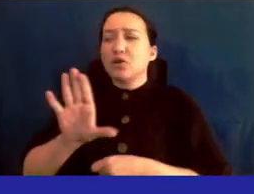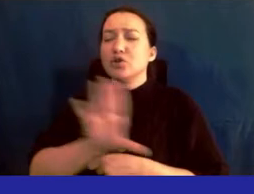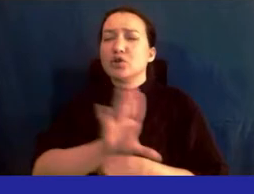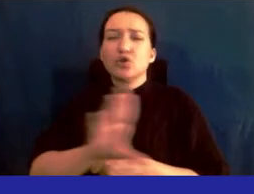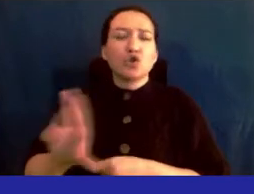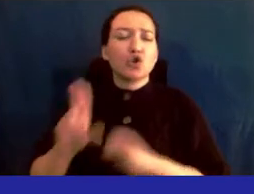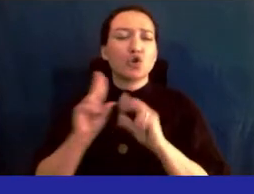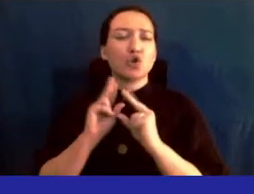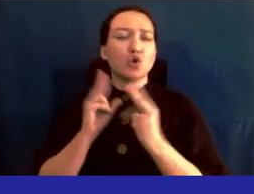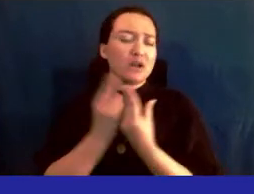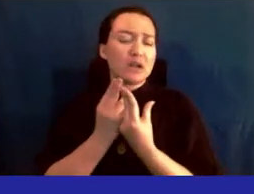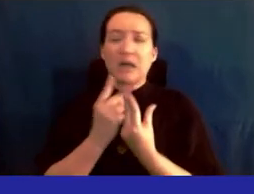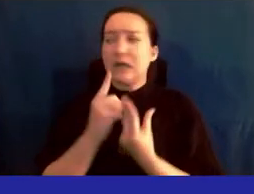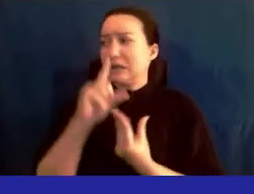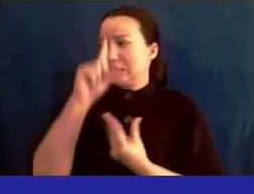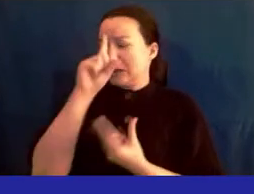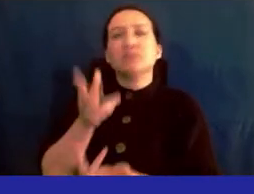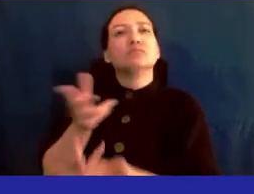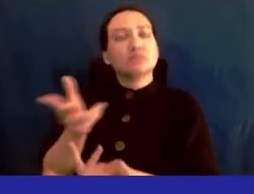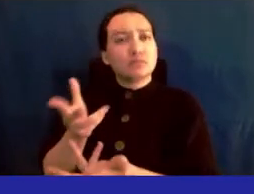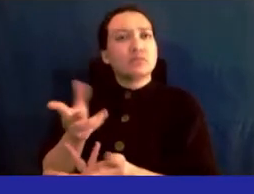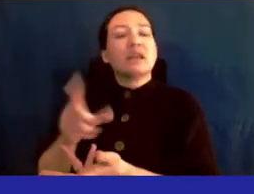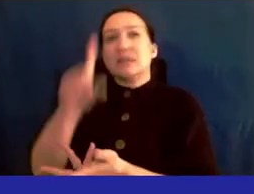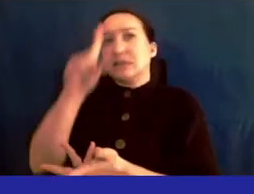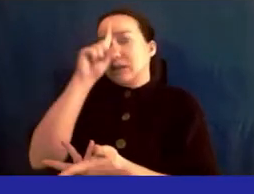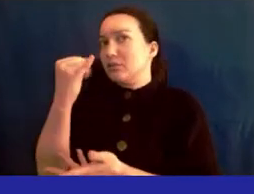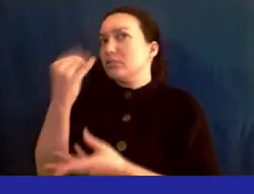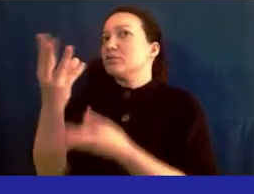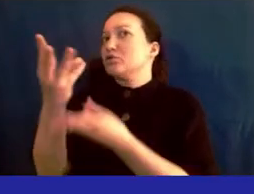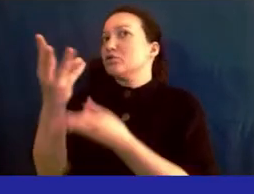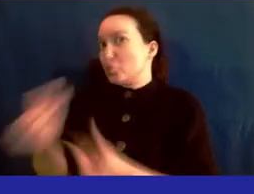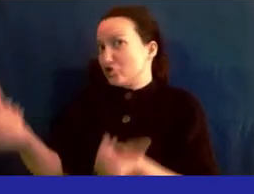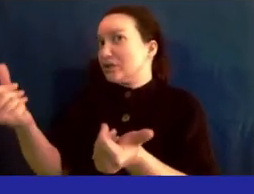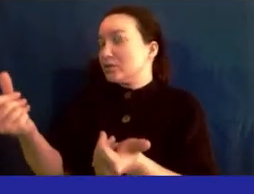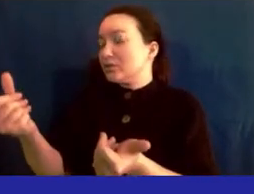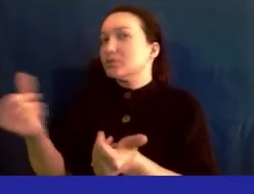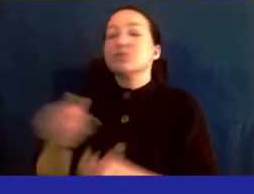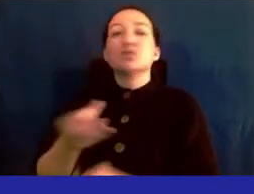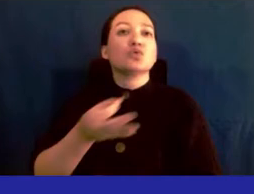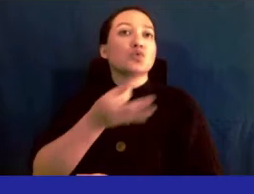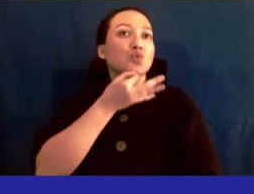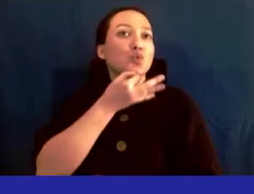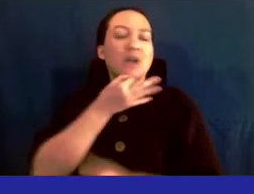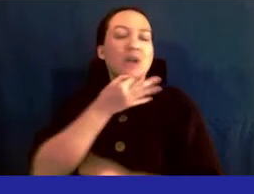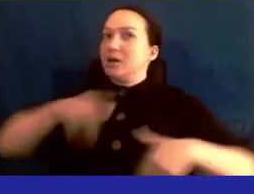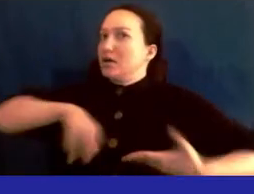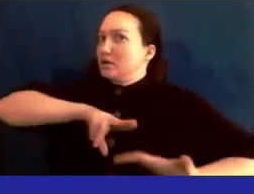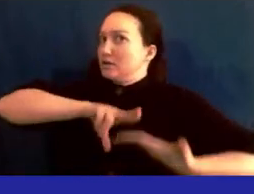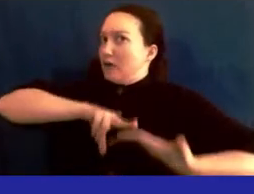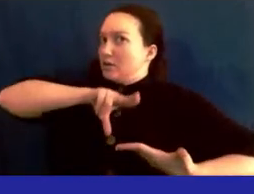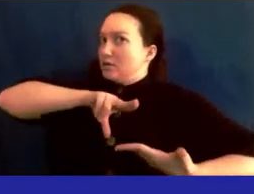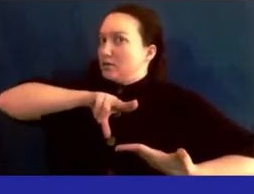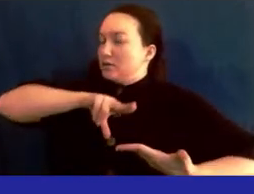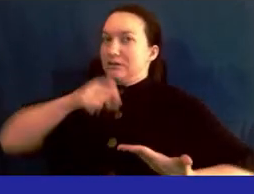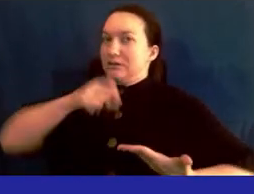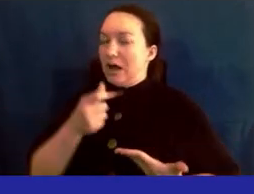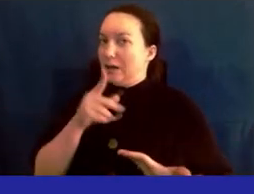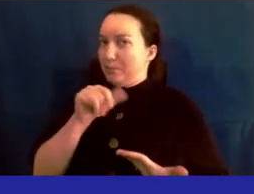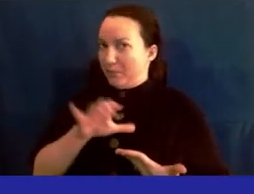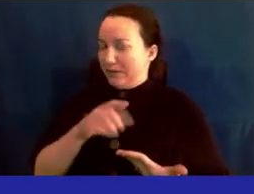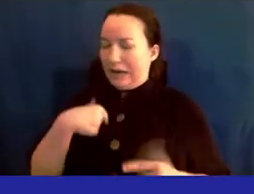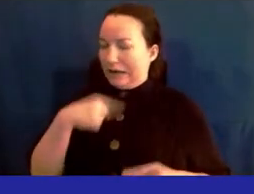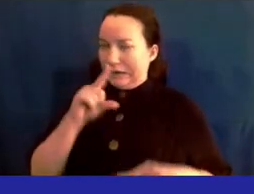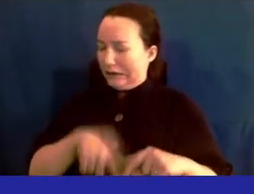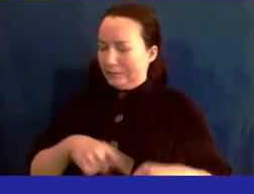and we believe that we have a solution that will be come forth. It isn't signed, so it's not public. I can't